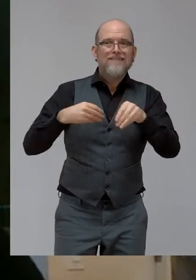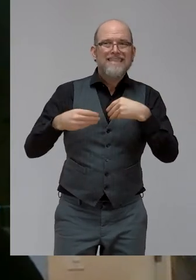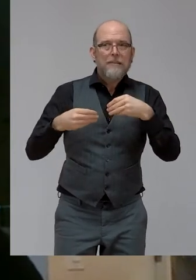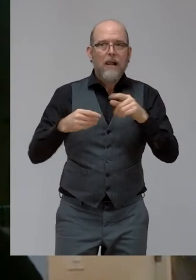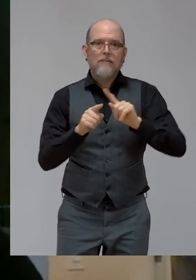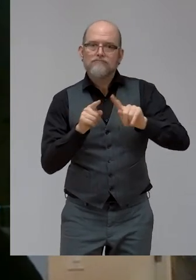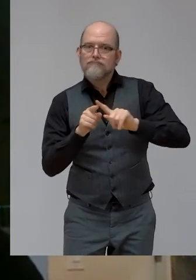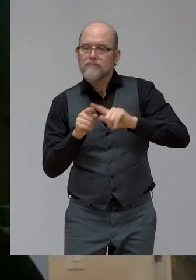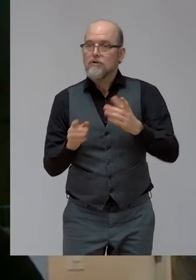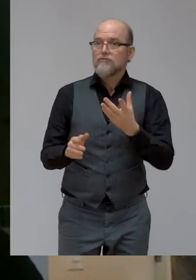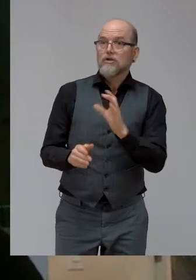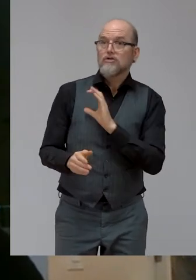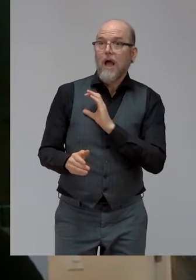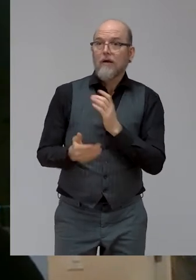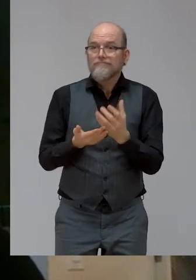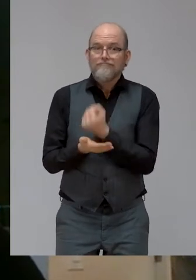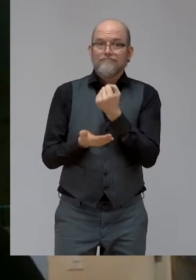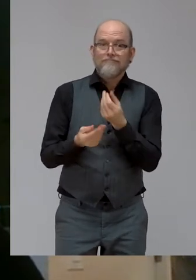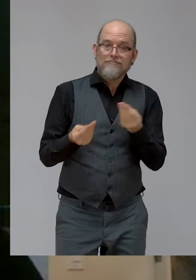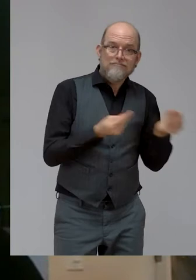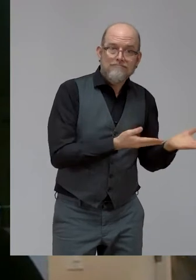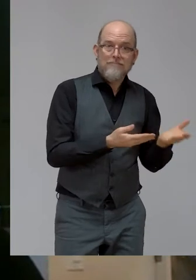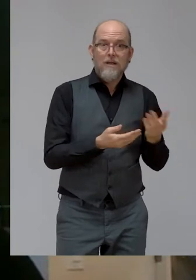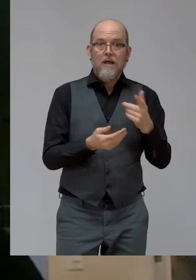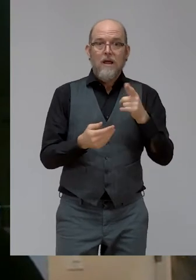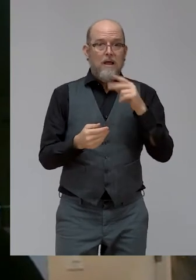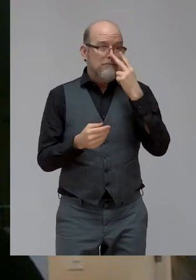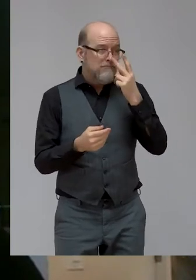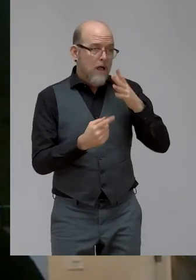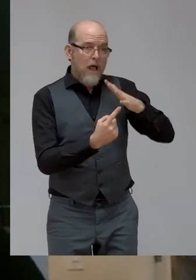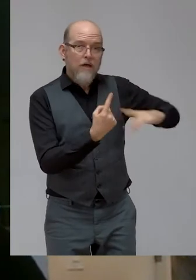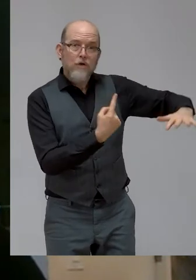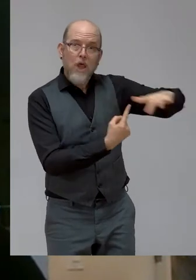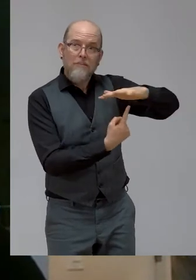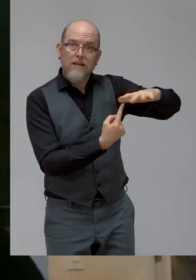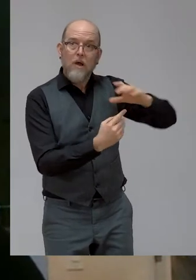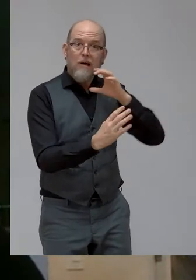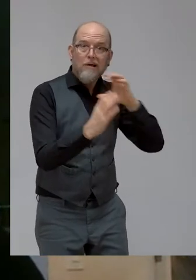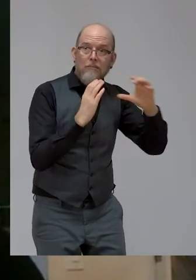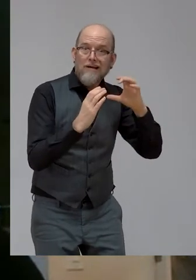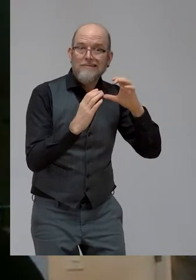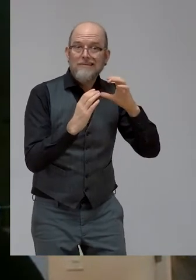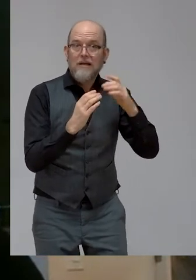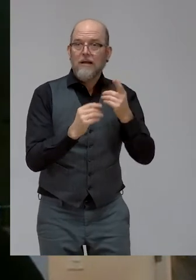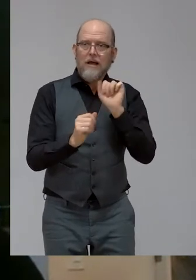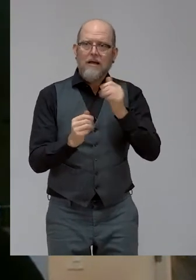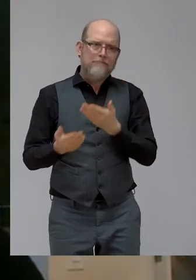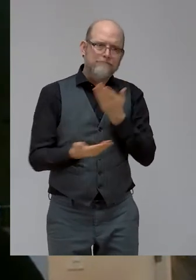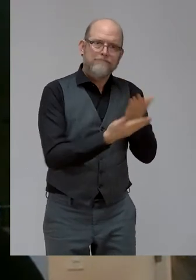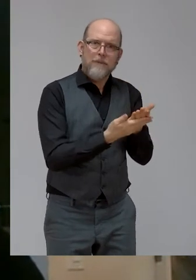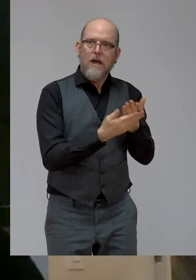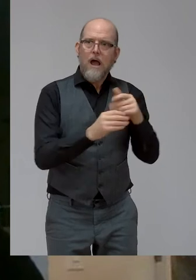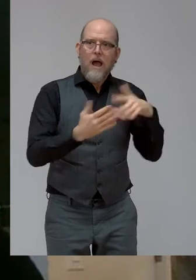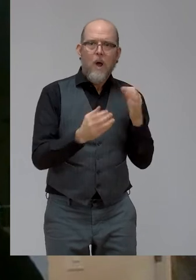work, their peers, their environment in ways that fits them best. But it can also deepen the divide between